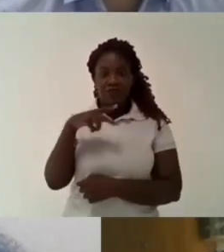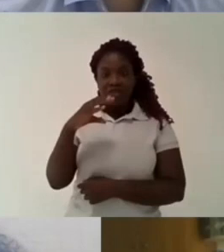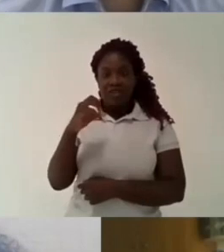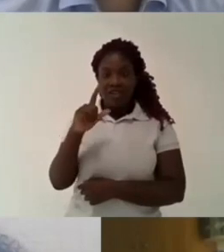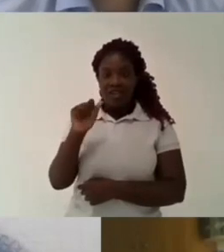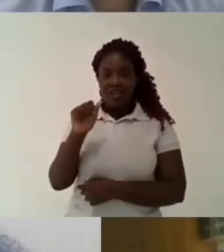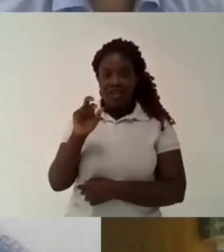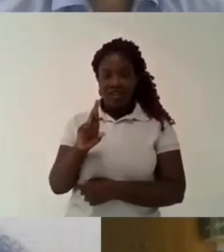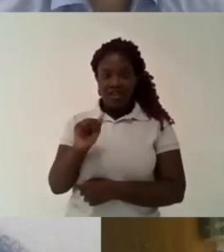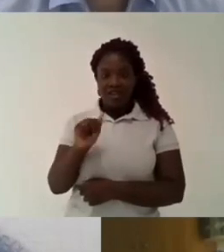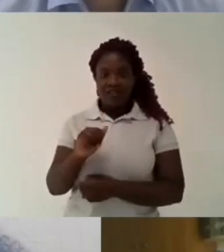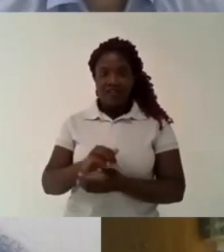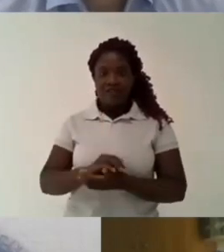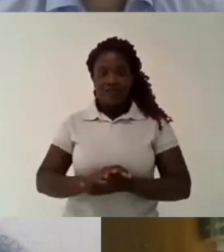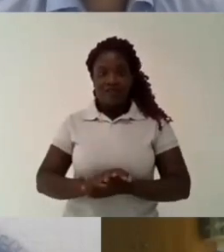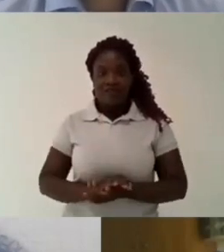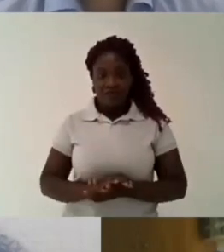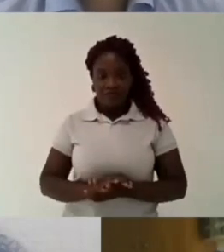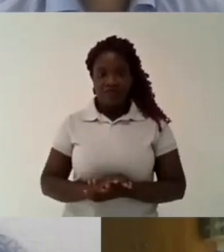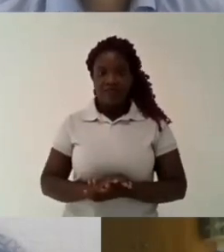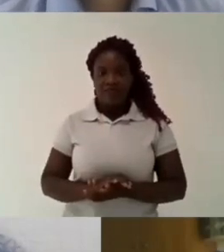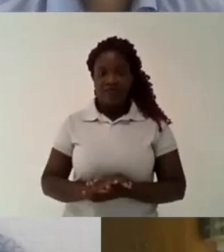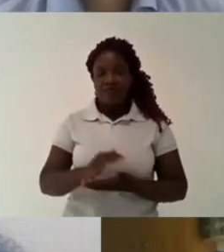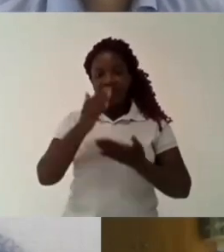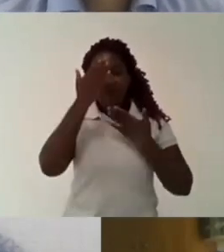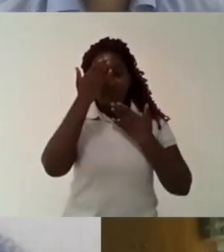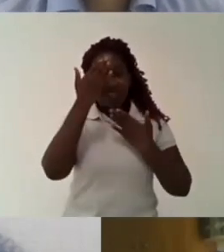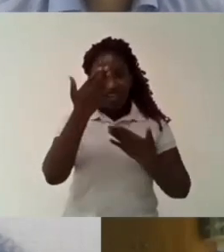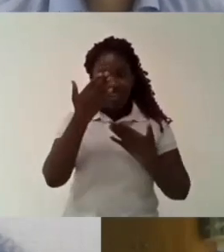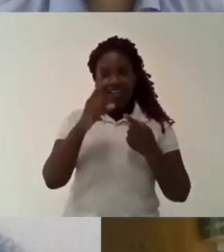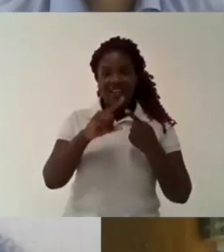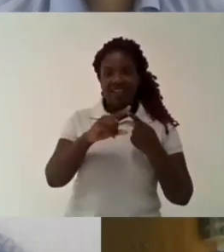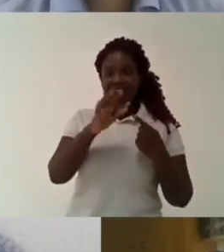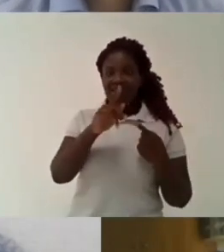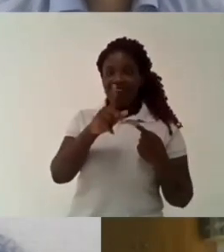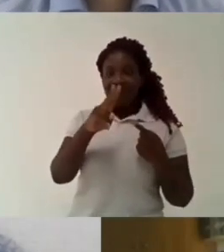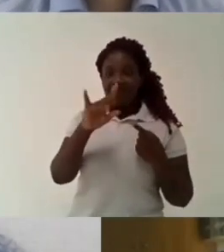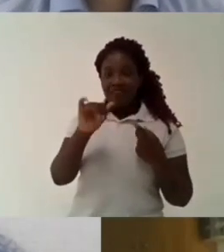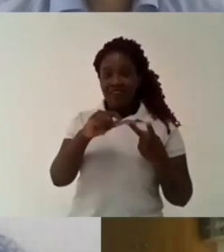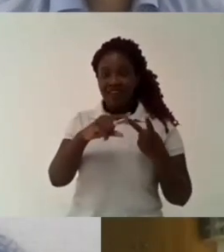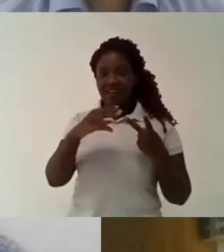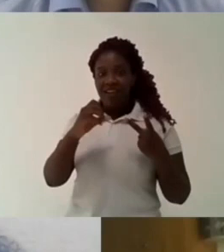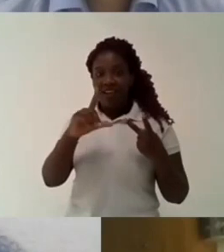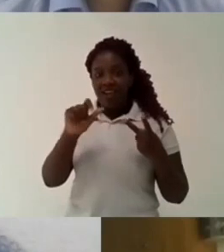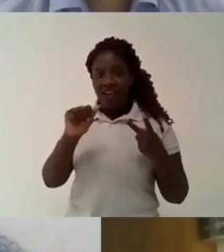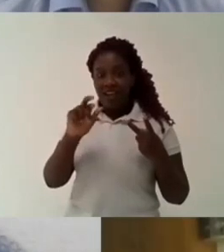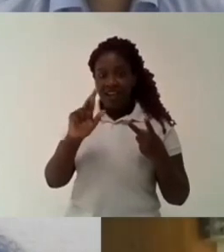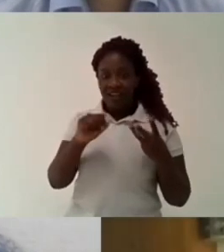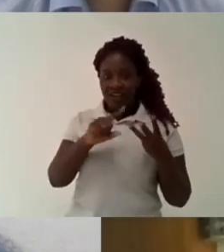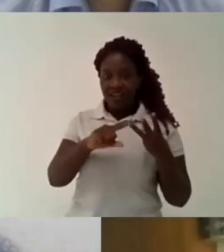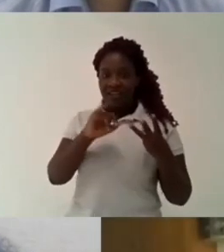thank you vinicius vinicius